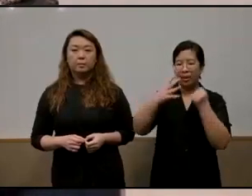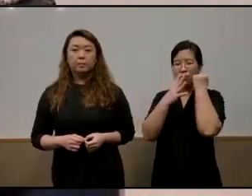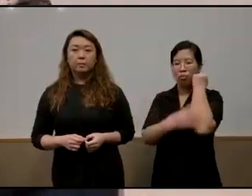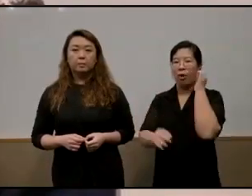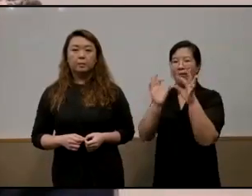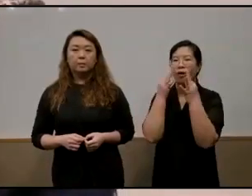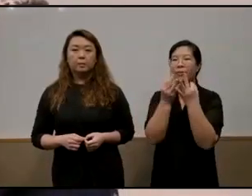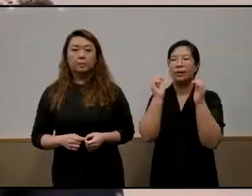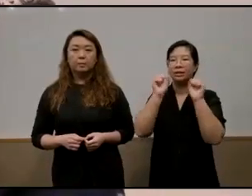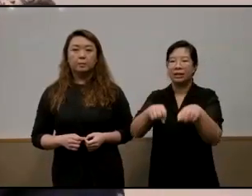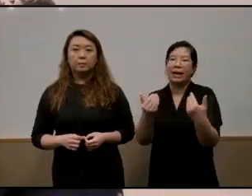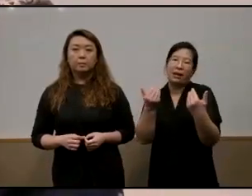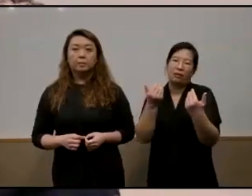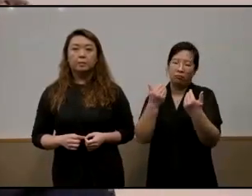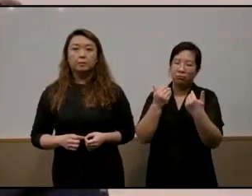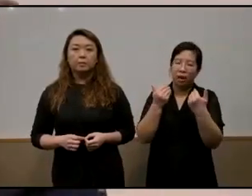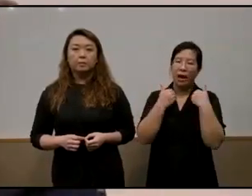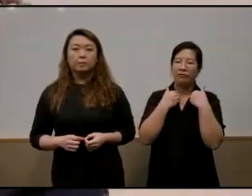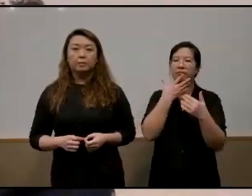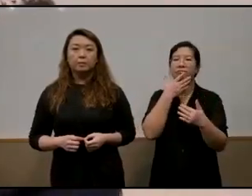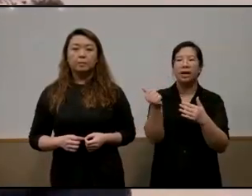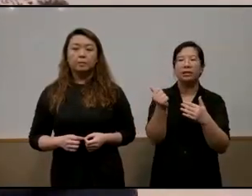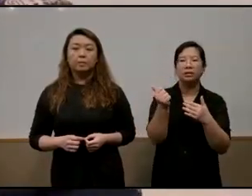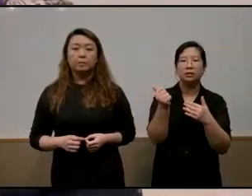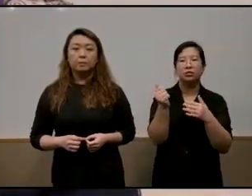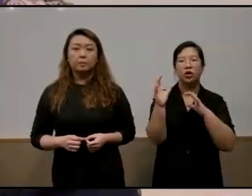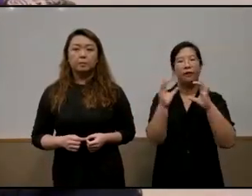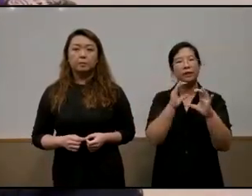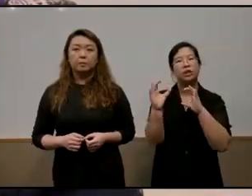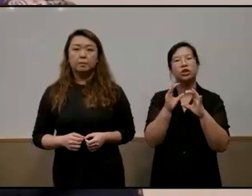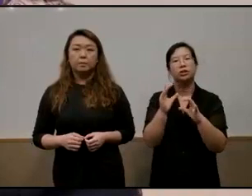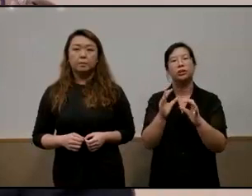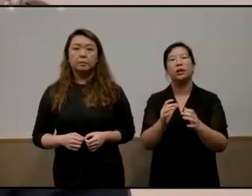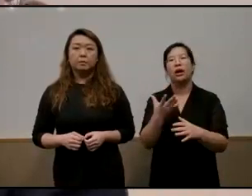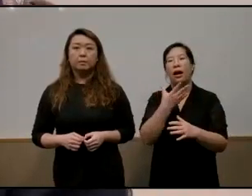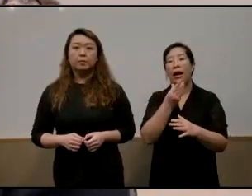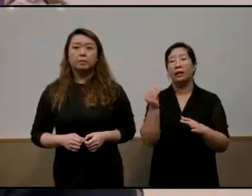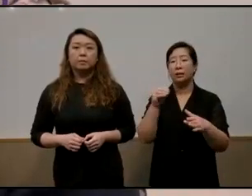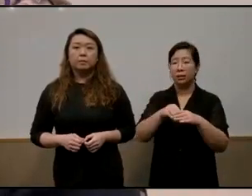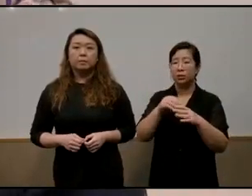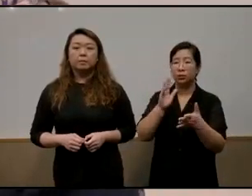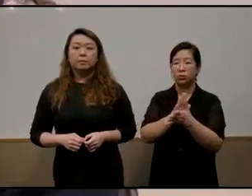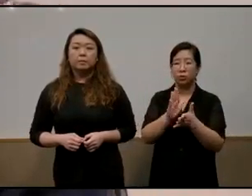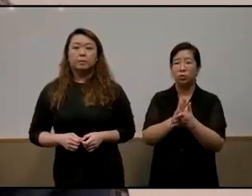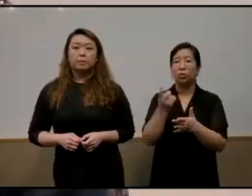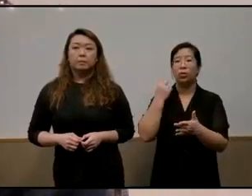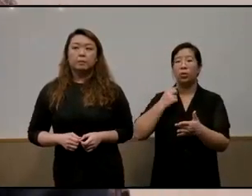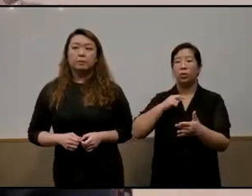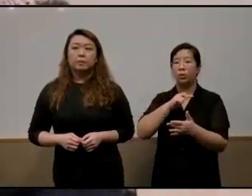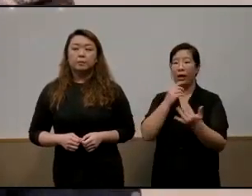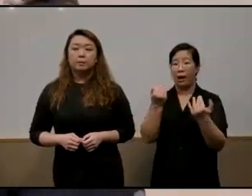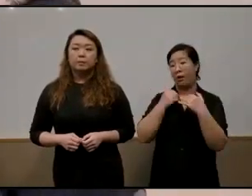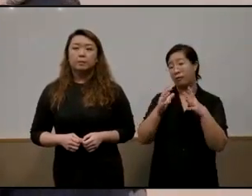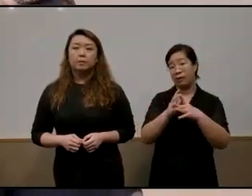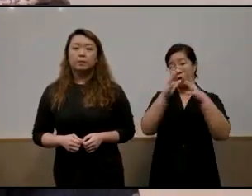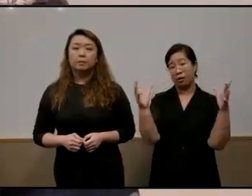up their minds and they would stretch their their thinking ability and um uh in schools we we have a lot of programs